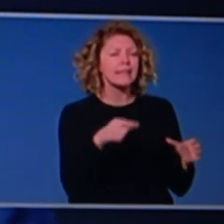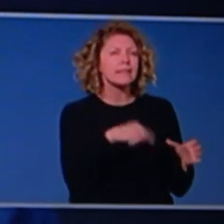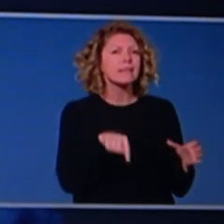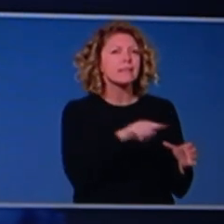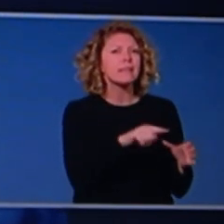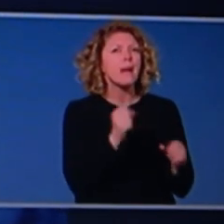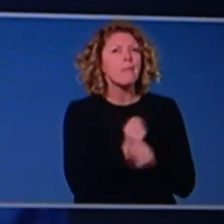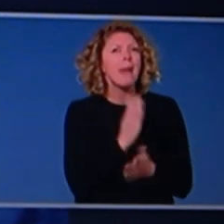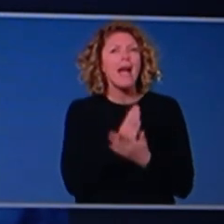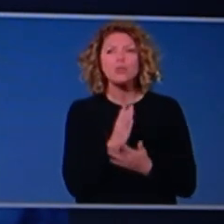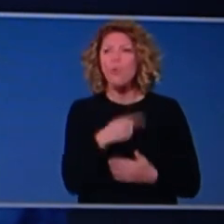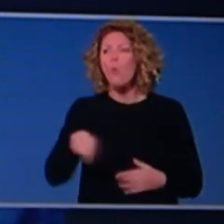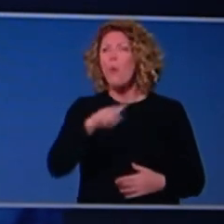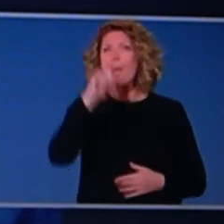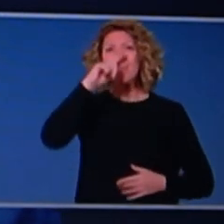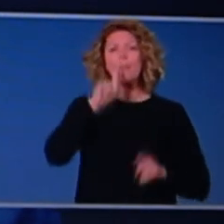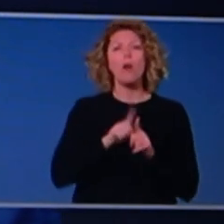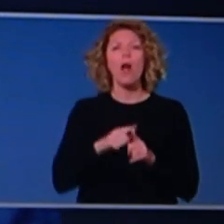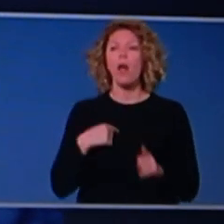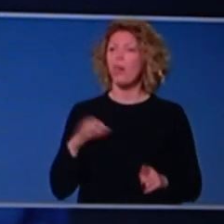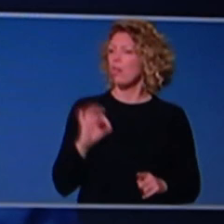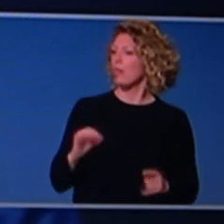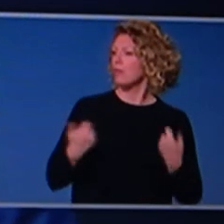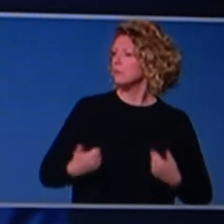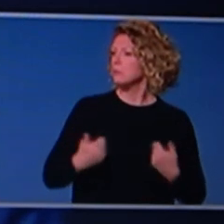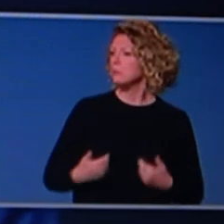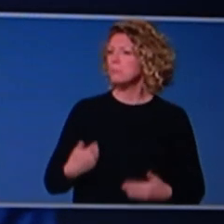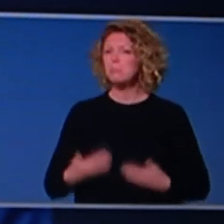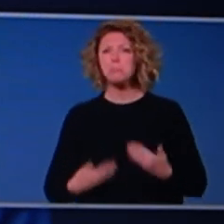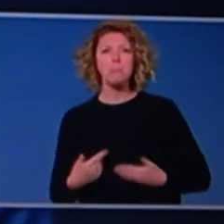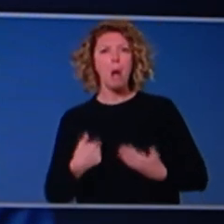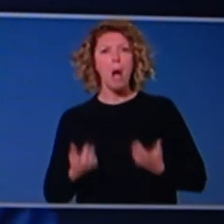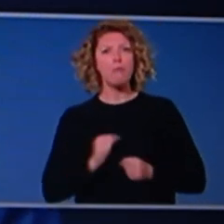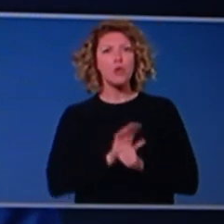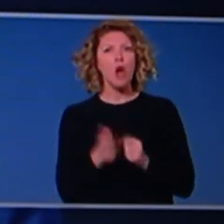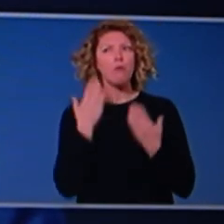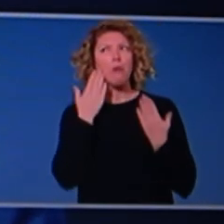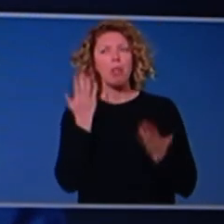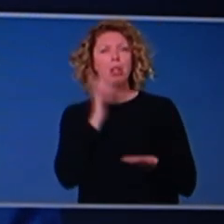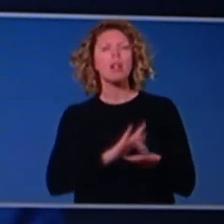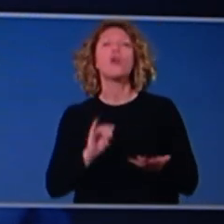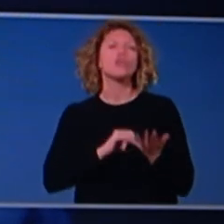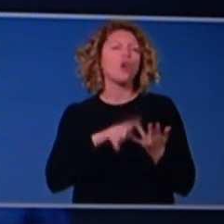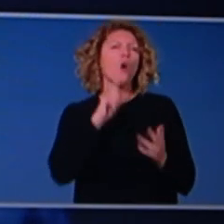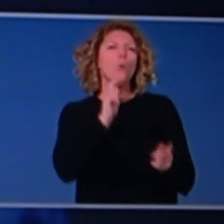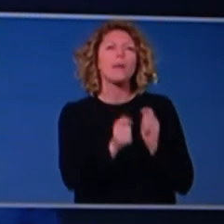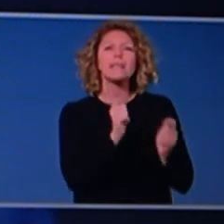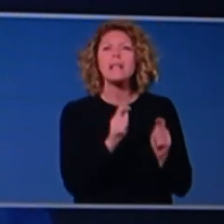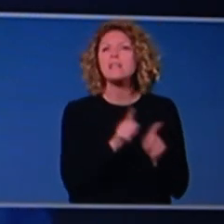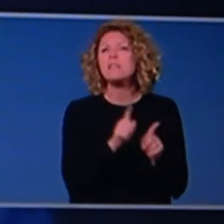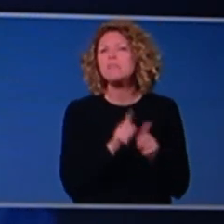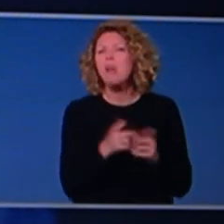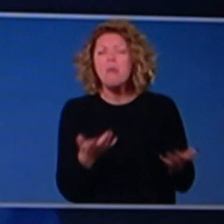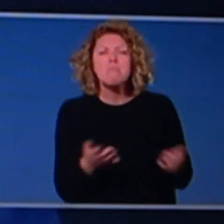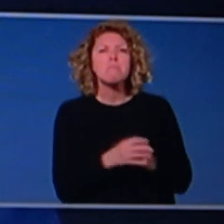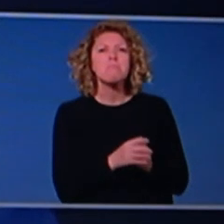transmission is correct. So we will be doing some testing of some consecutive